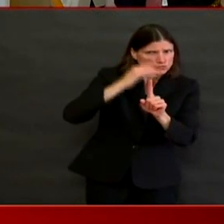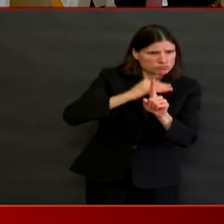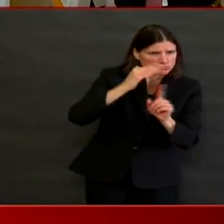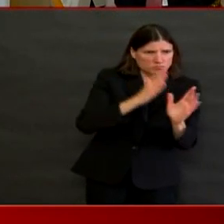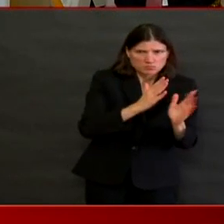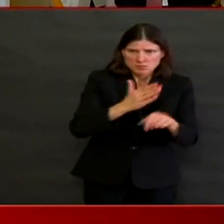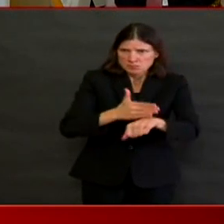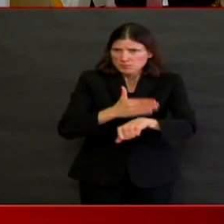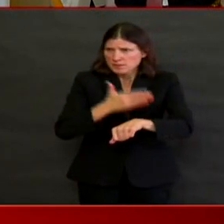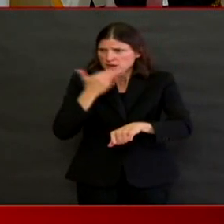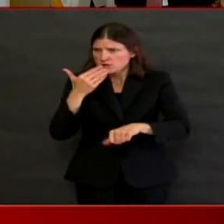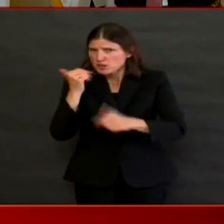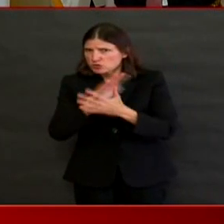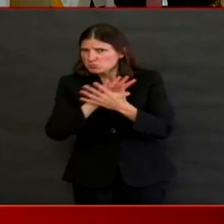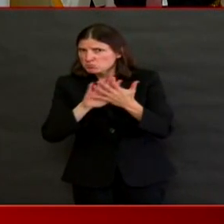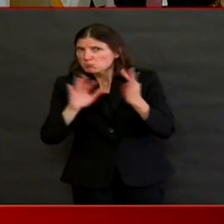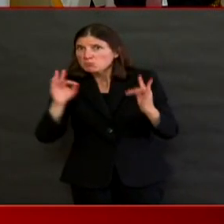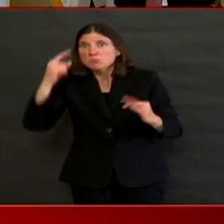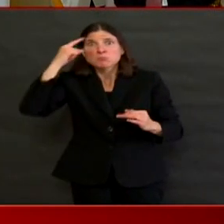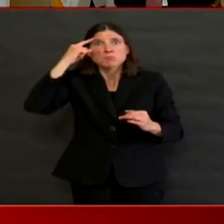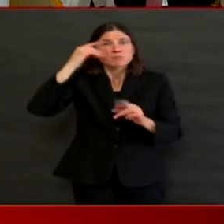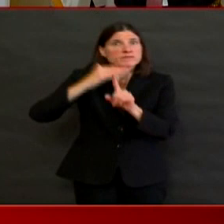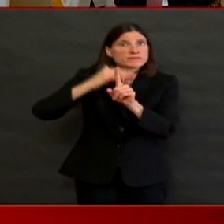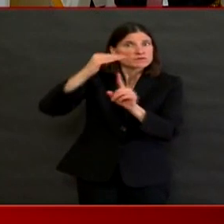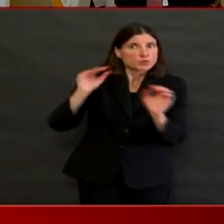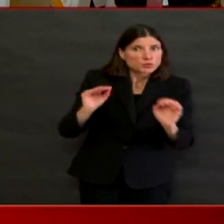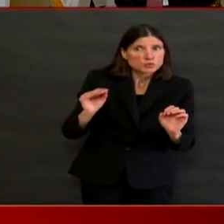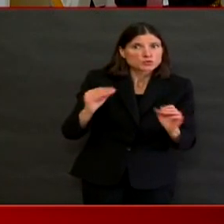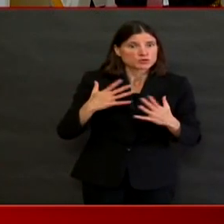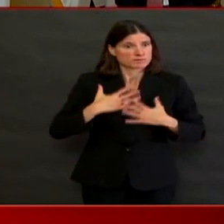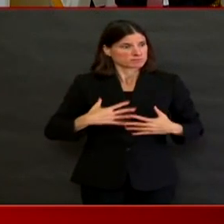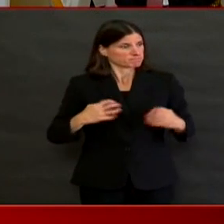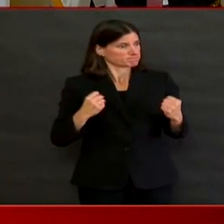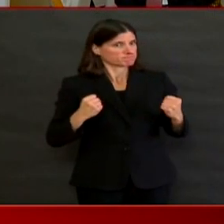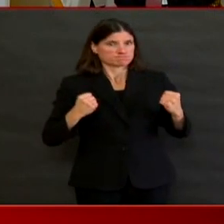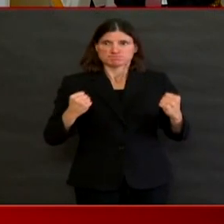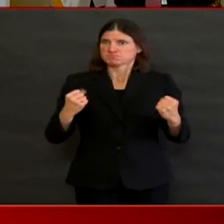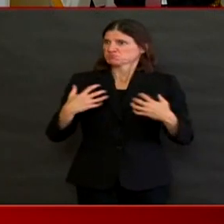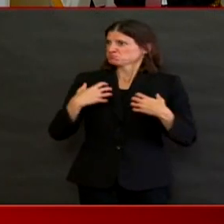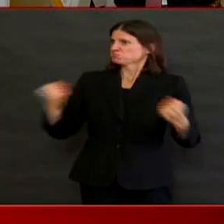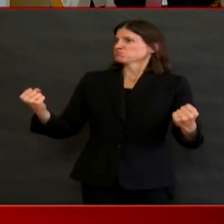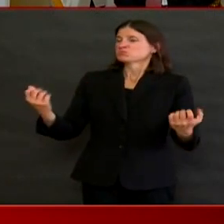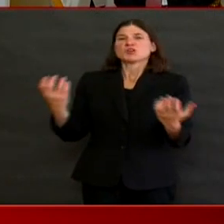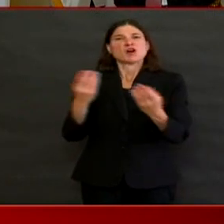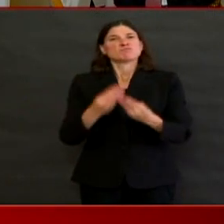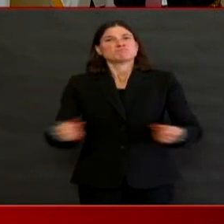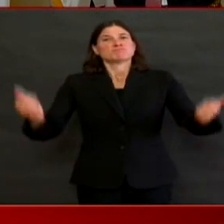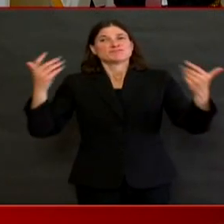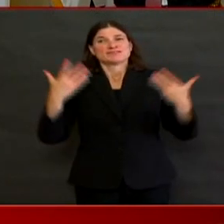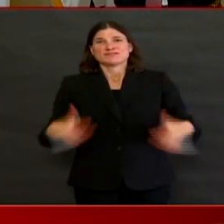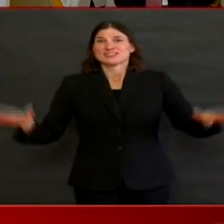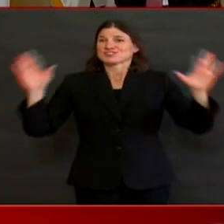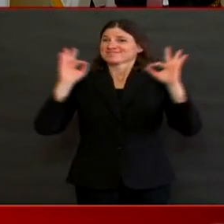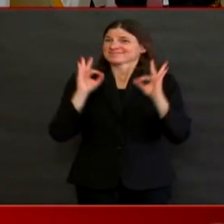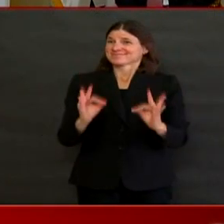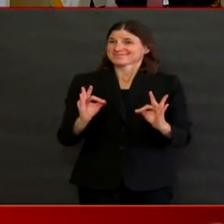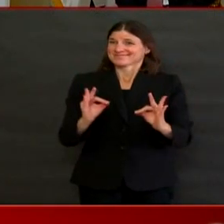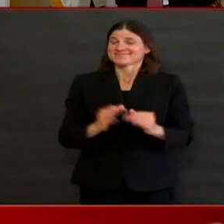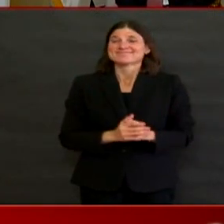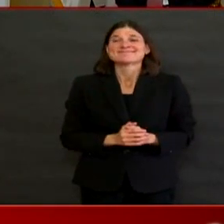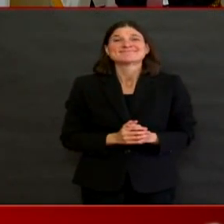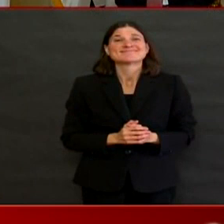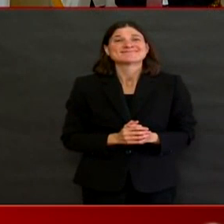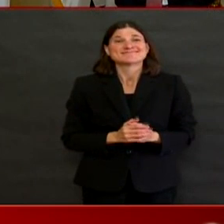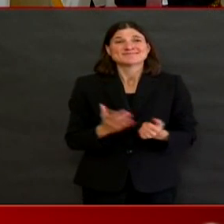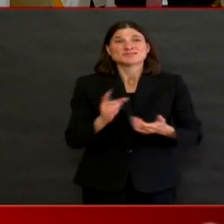your symptoms need to have completely resolved. With all of those applied, that is when someone is considered